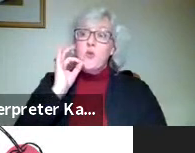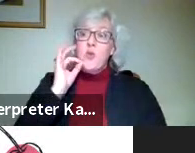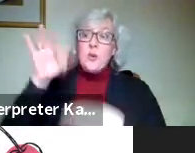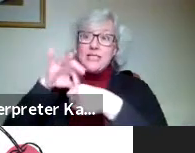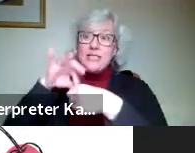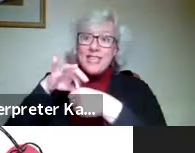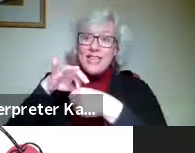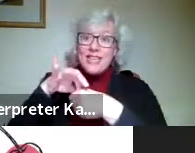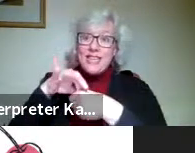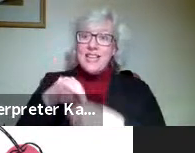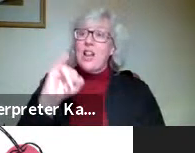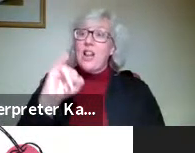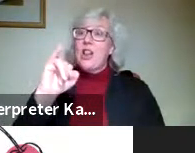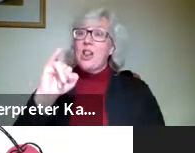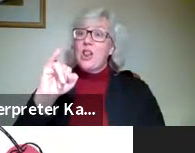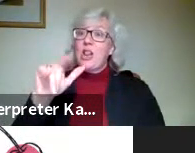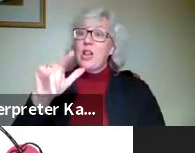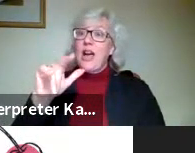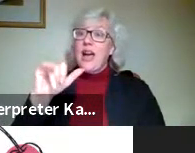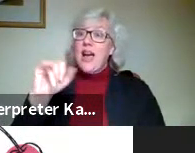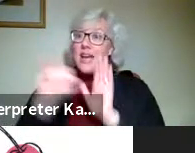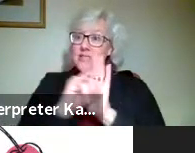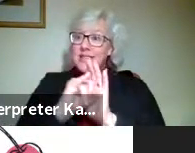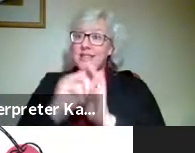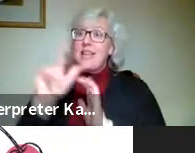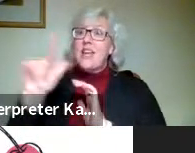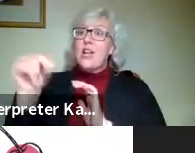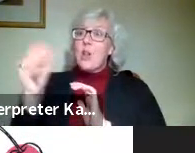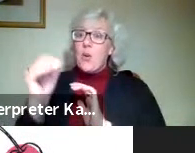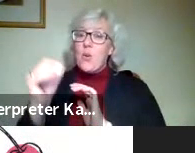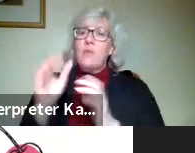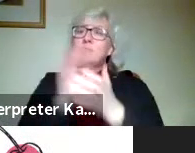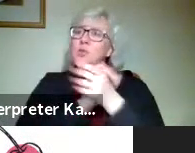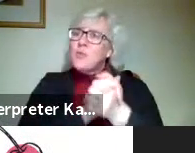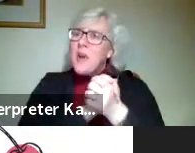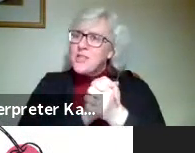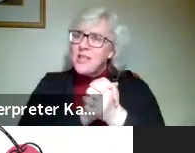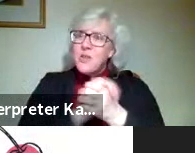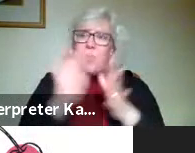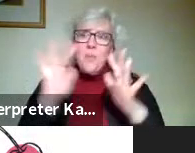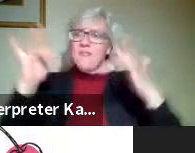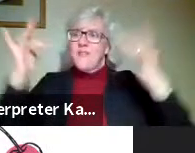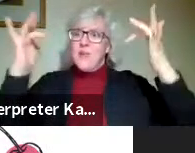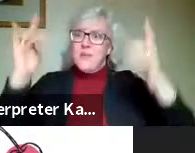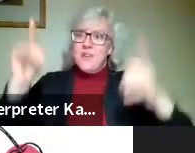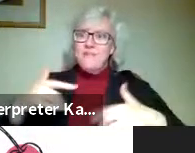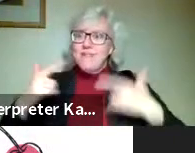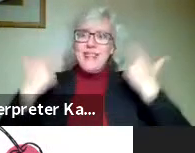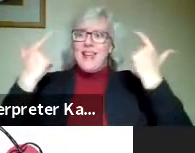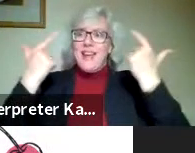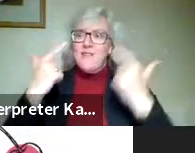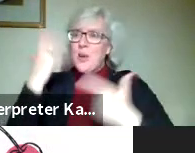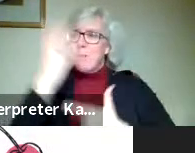identity. Congratulations, Samantha. What a vibrant, beautiful piece. I love how you were able to